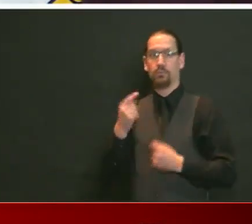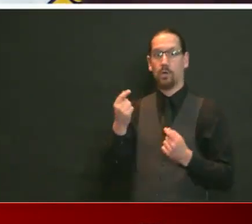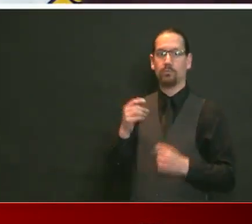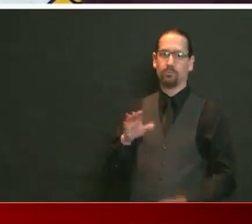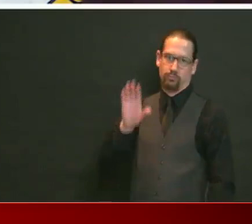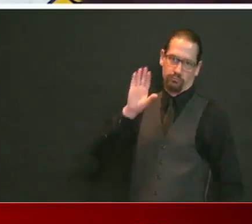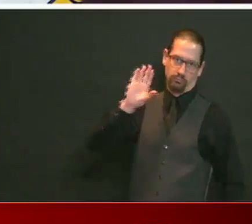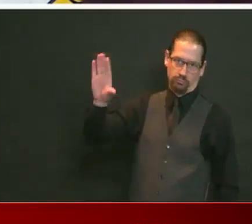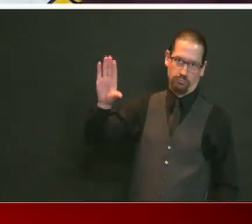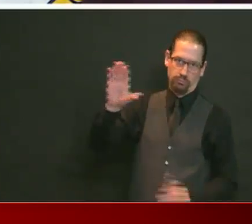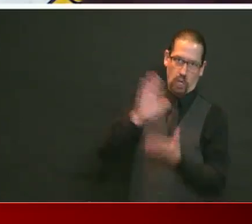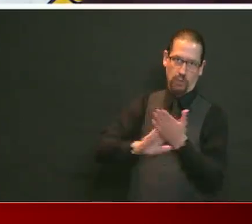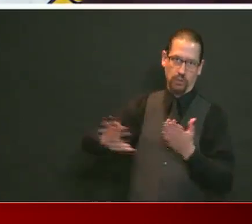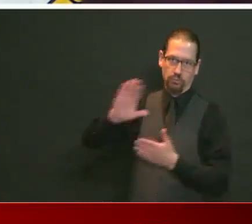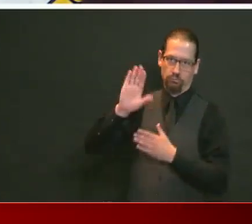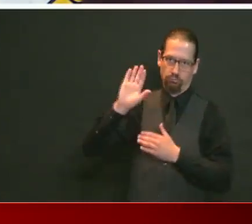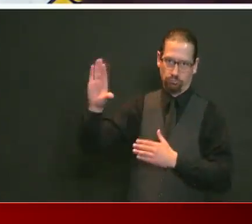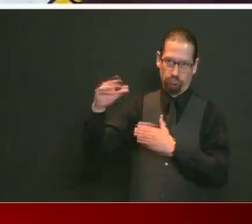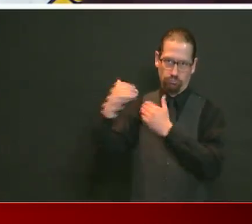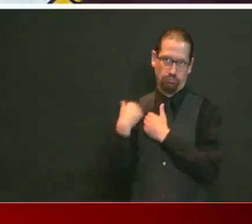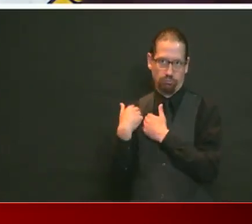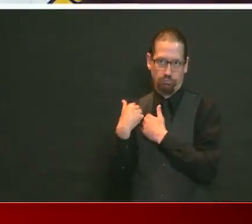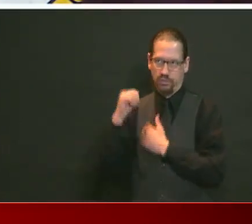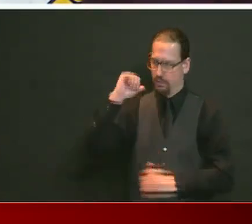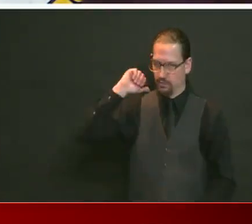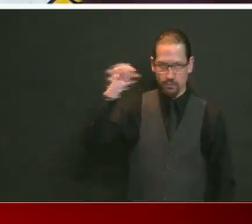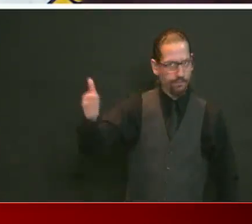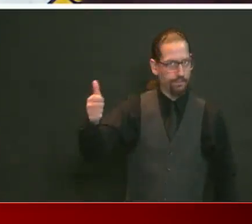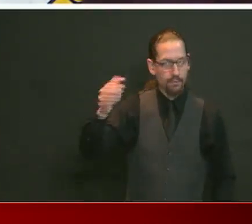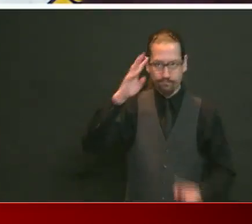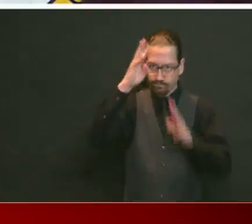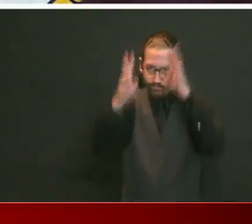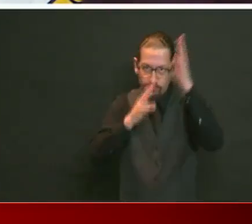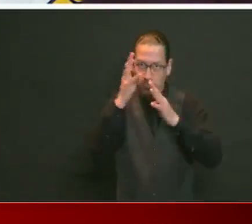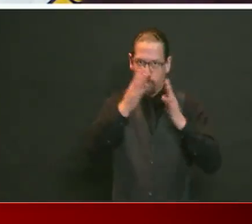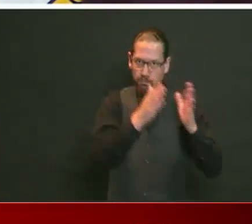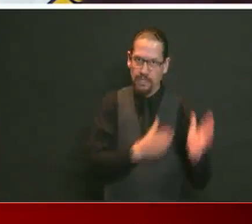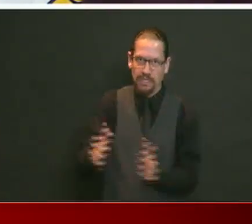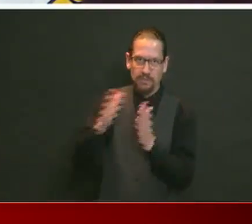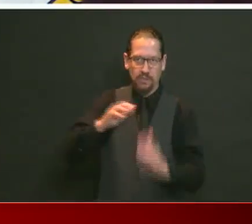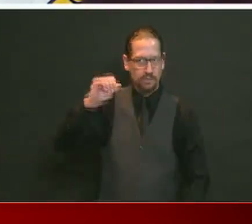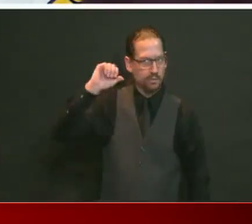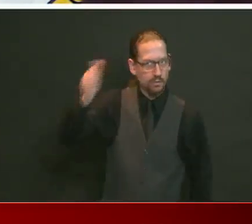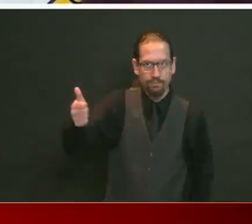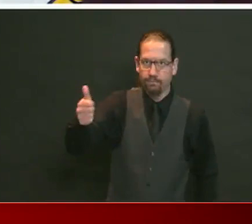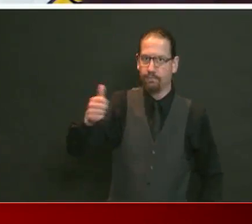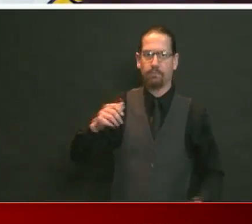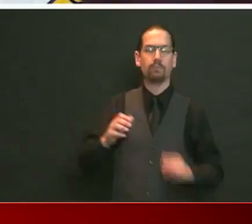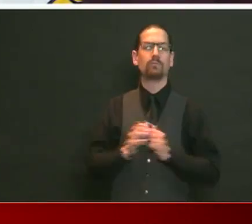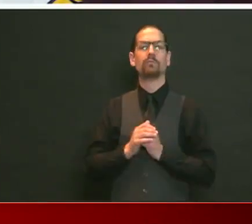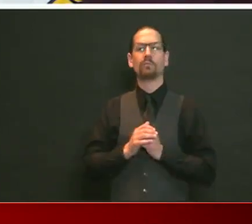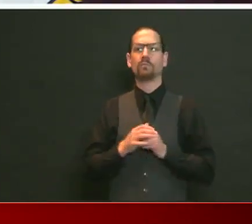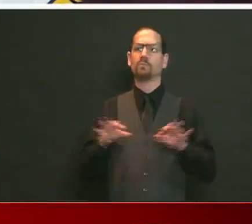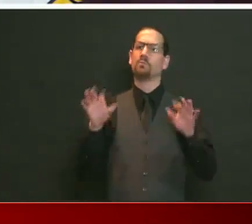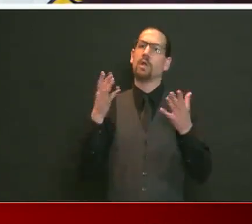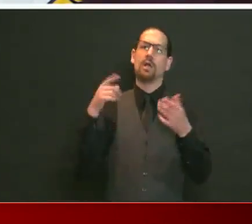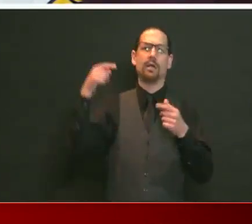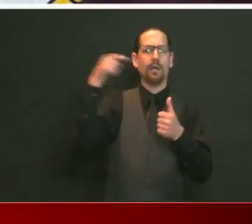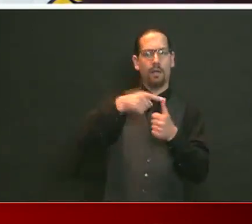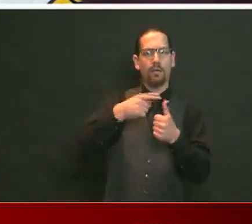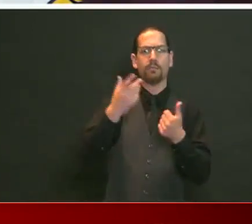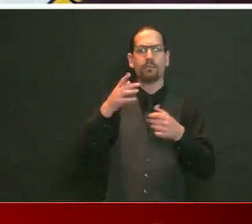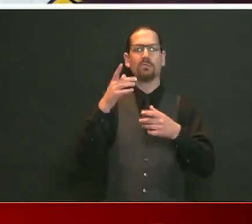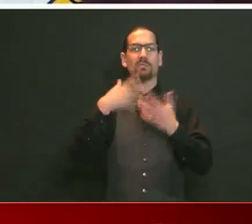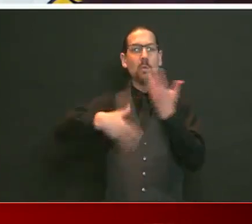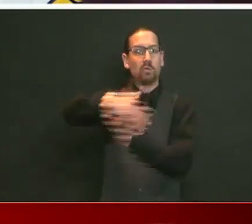create and enforce their own plans around social distancing, online classes,